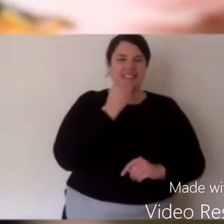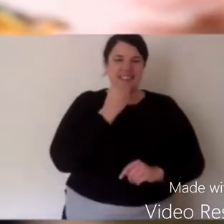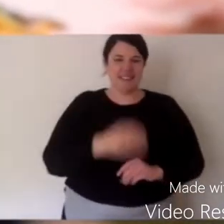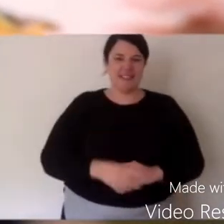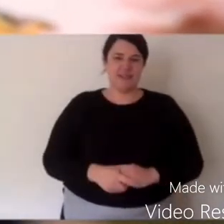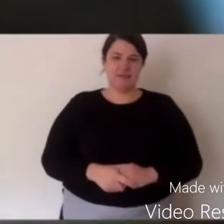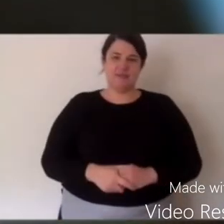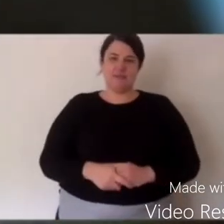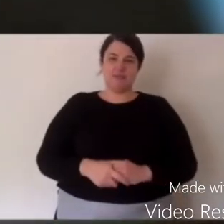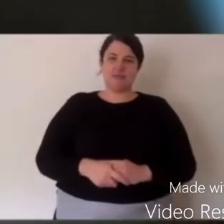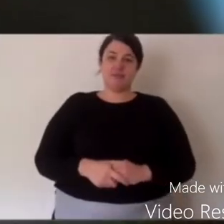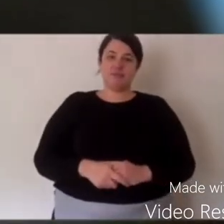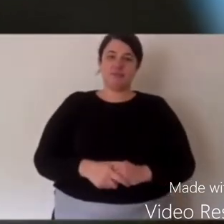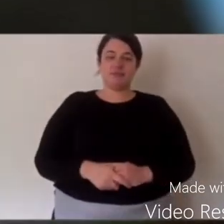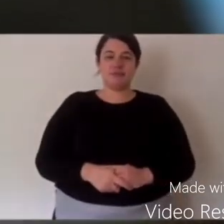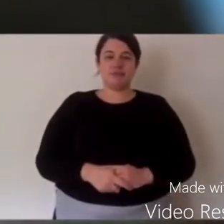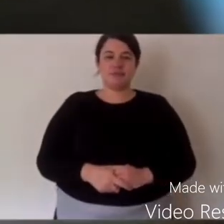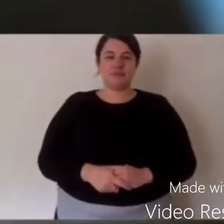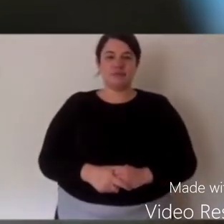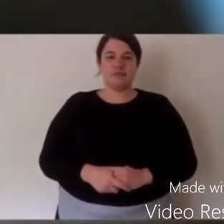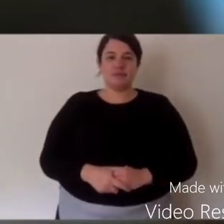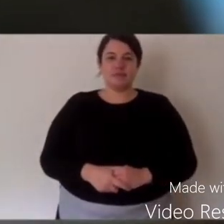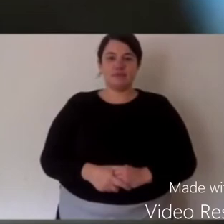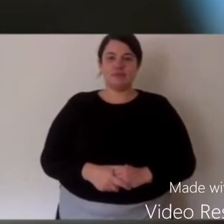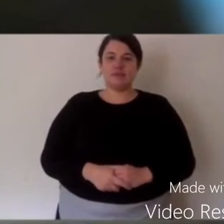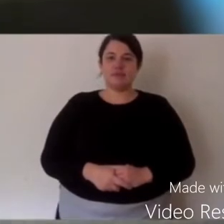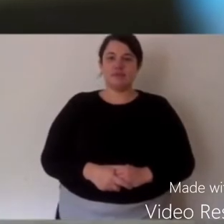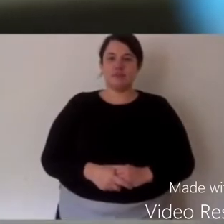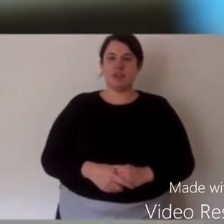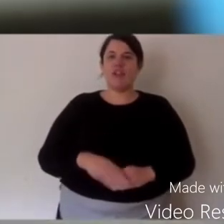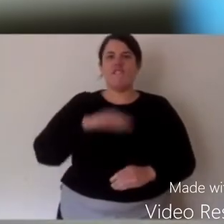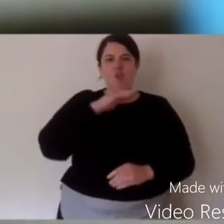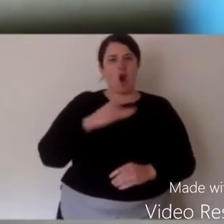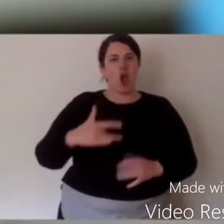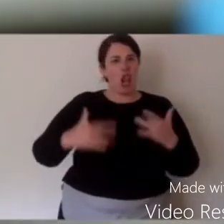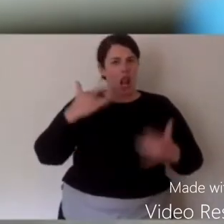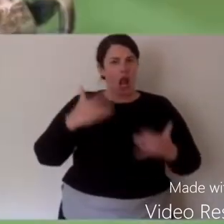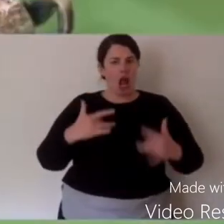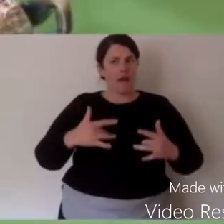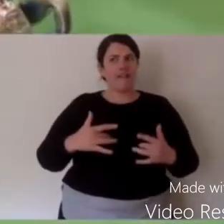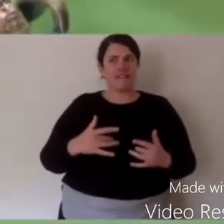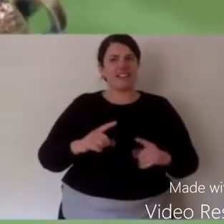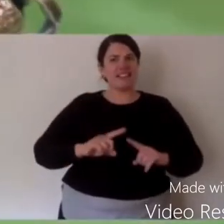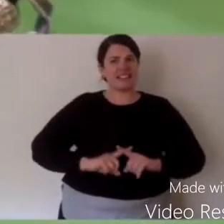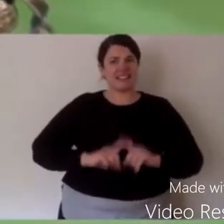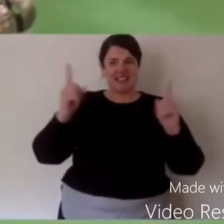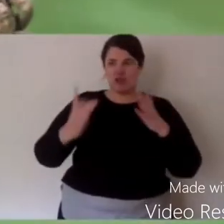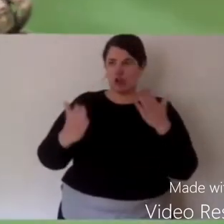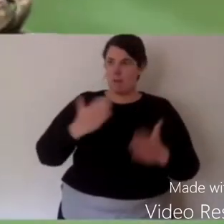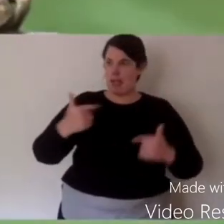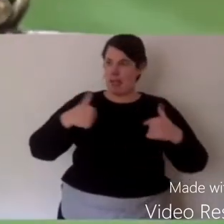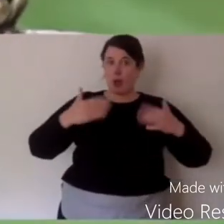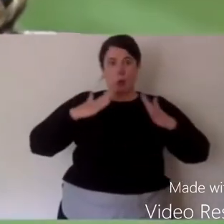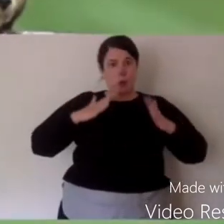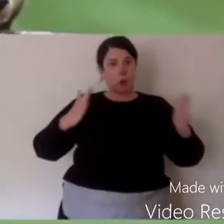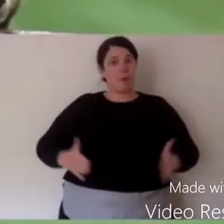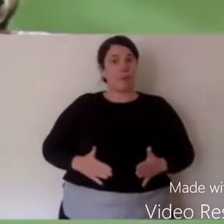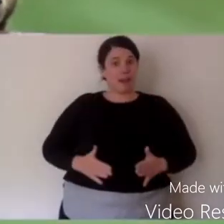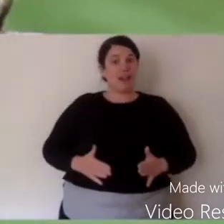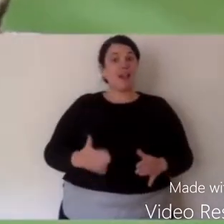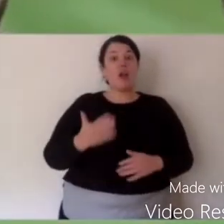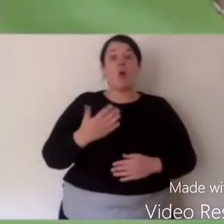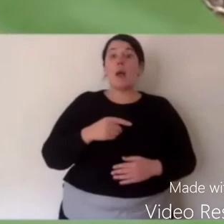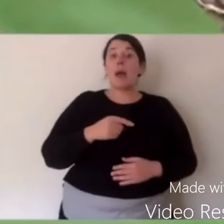insects or invertebrates. Frogs have a really interesting life cycle, and it's really different to